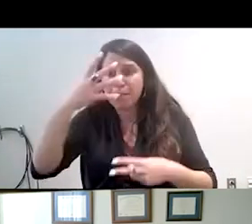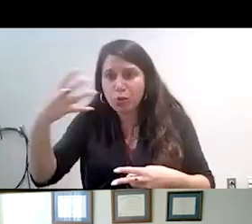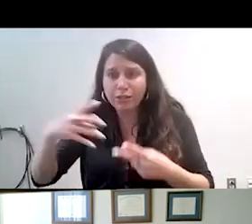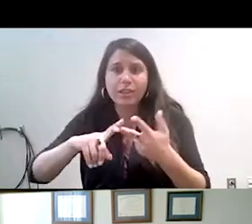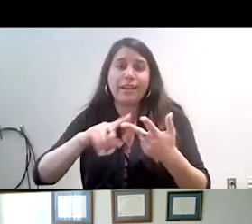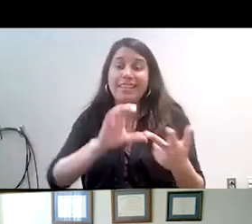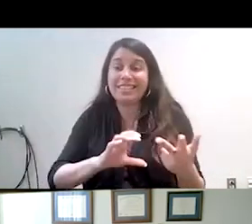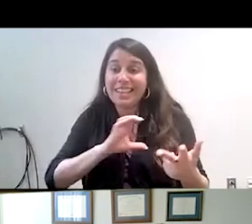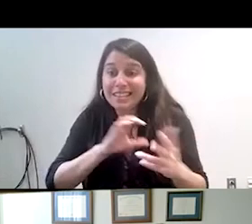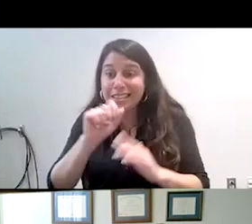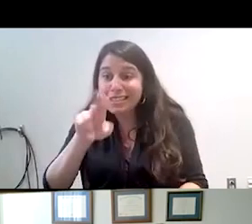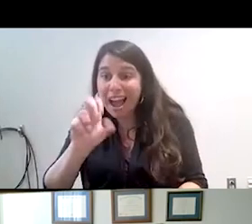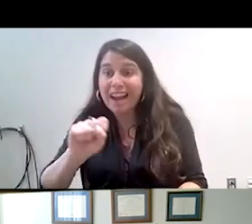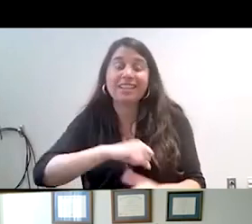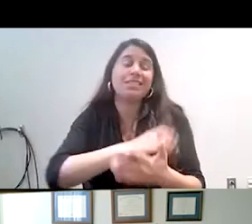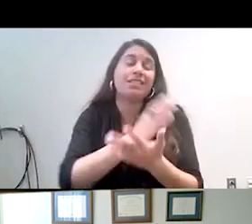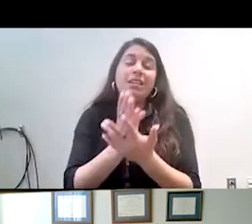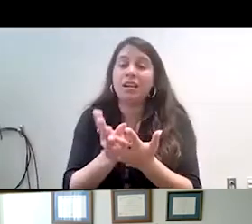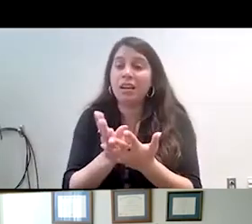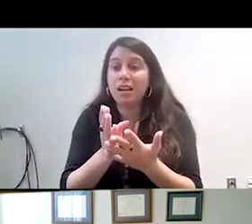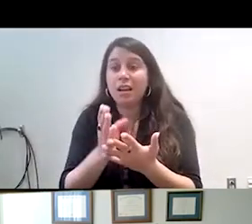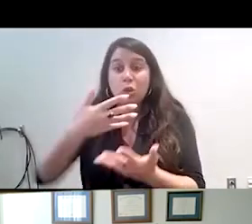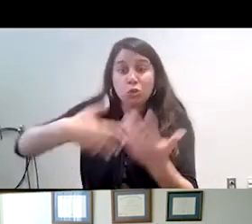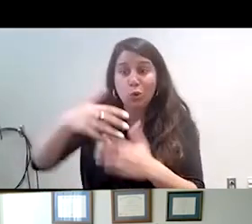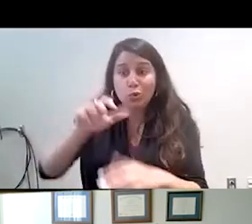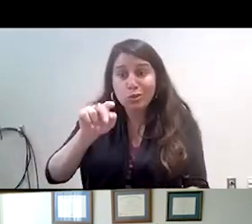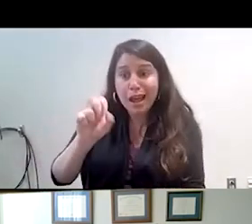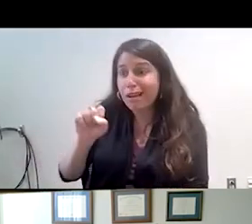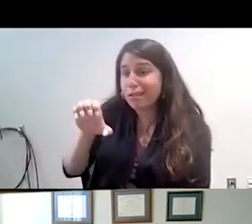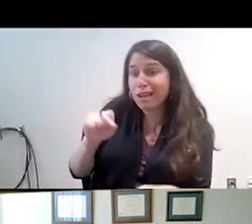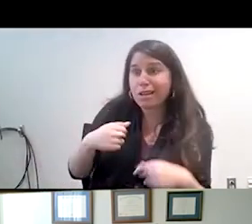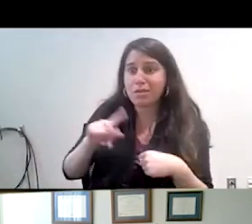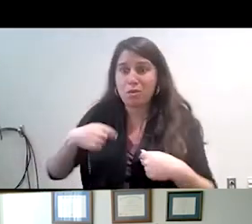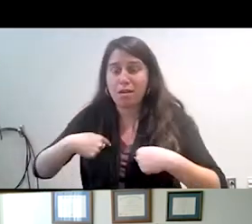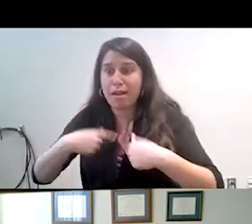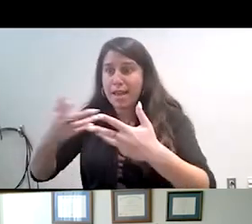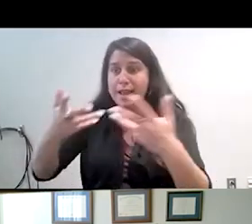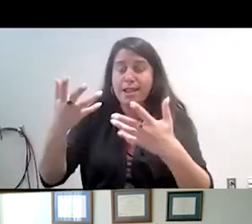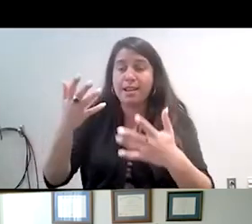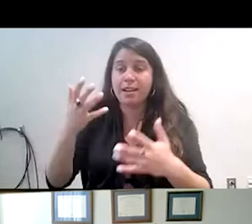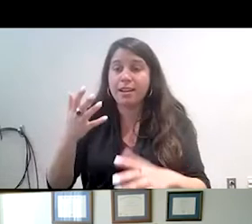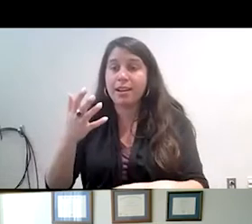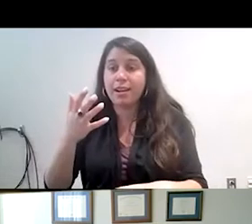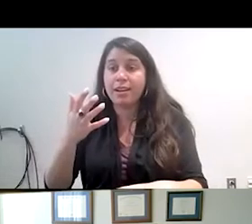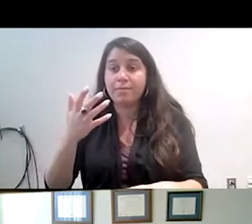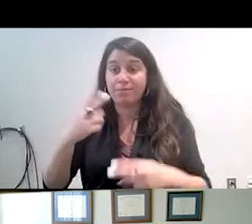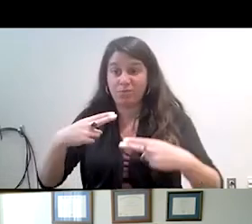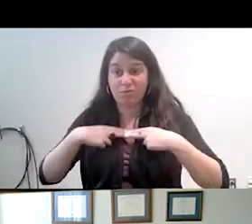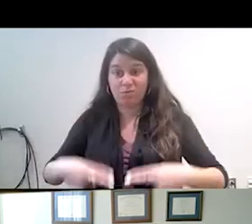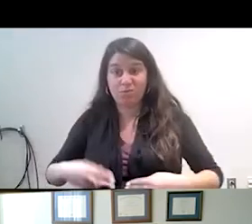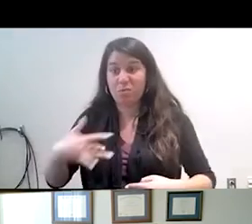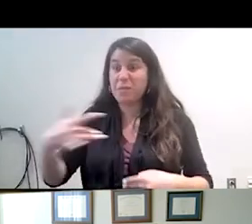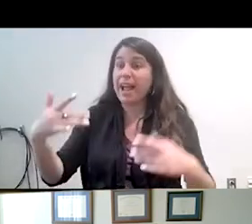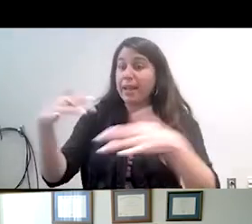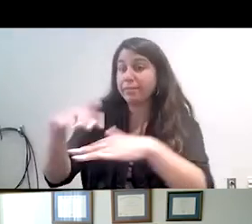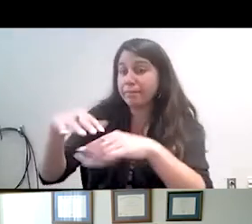citizenship status, social status, whereas Cubans are mainly concentrated here